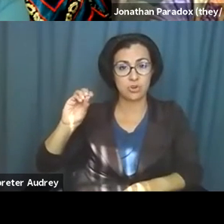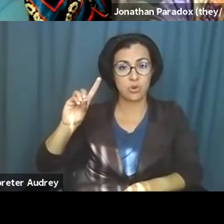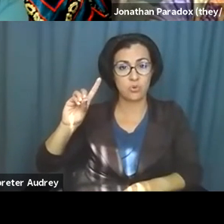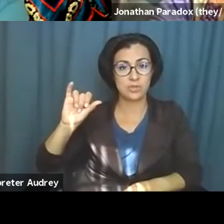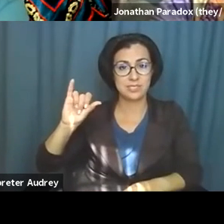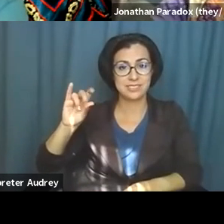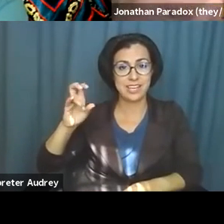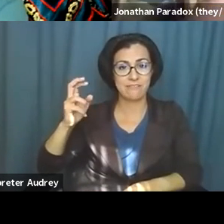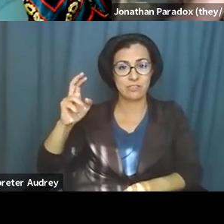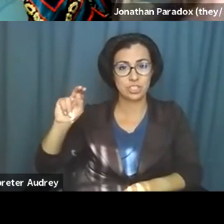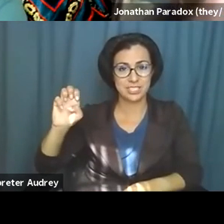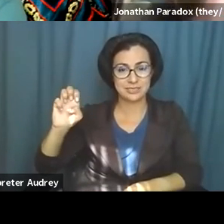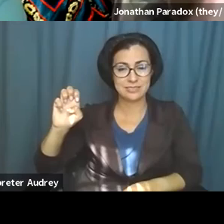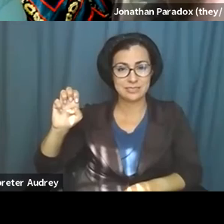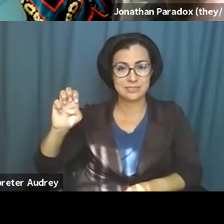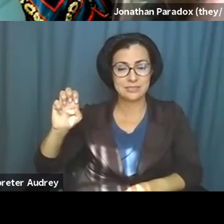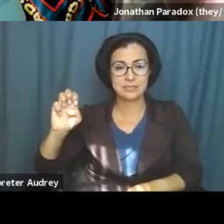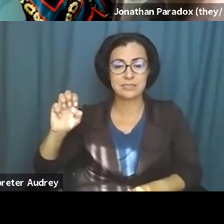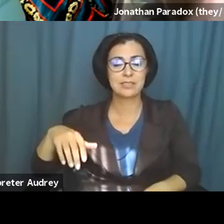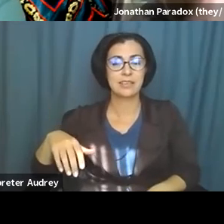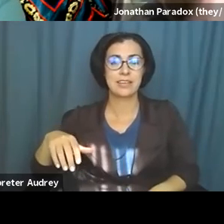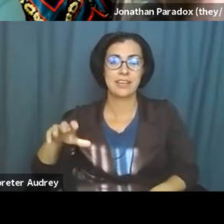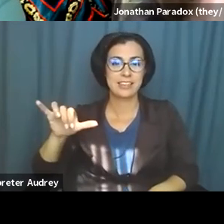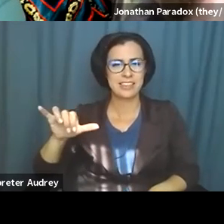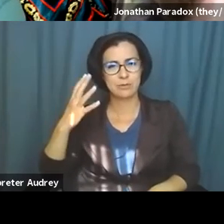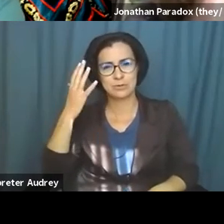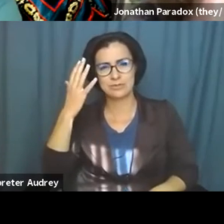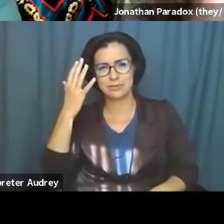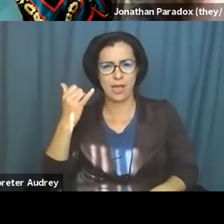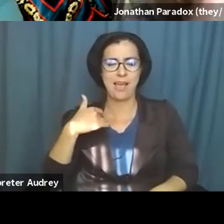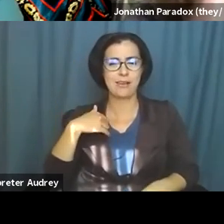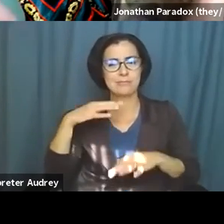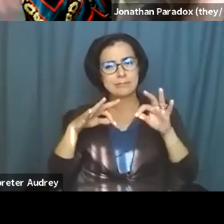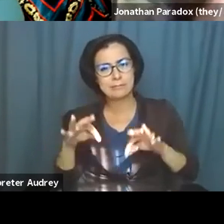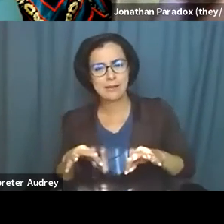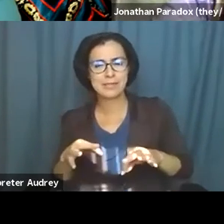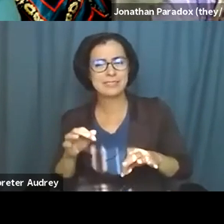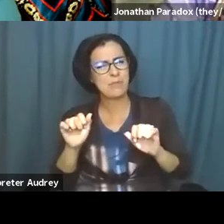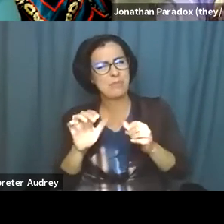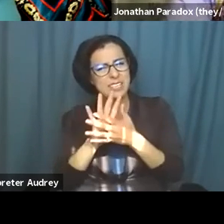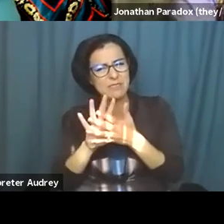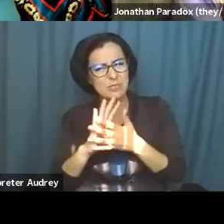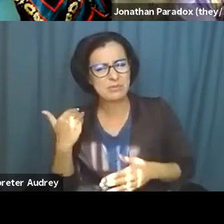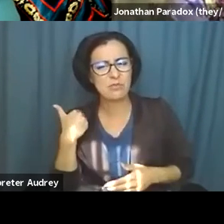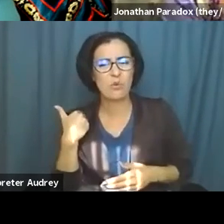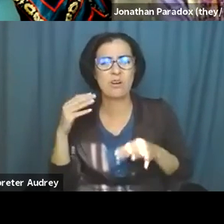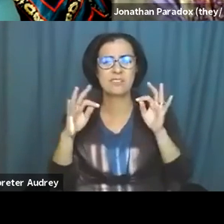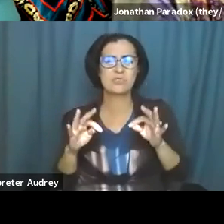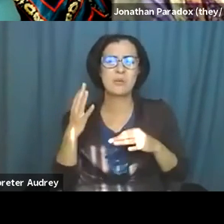to when I was talking very broadly and probably confusingly about, um, the ways in which not just, um,